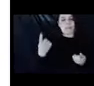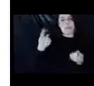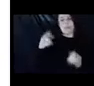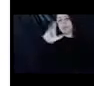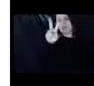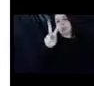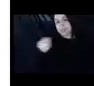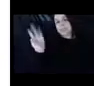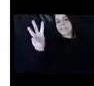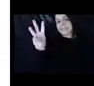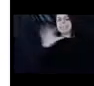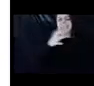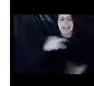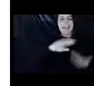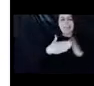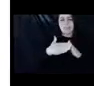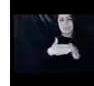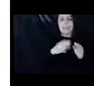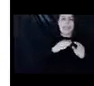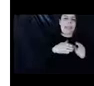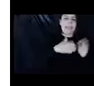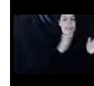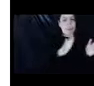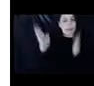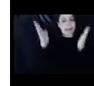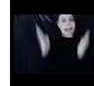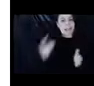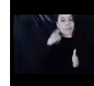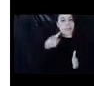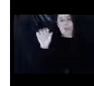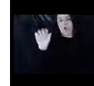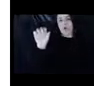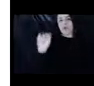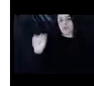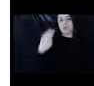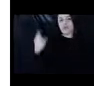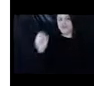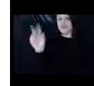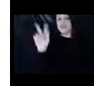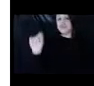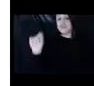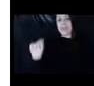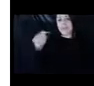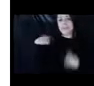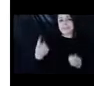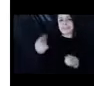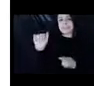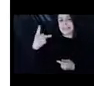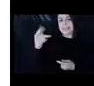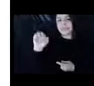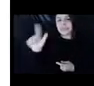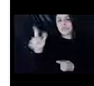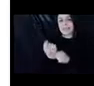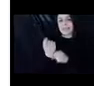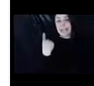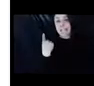And I've been a community organizer for Shout since April of last year. I will be sharing my experiences as